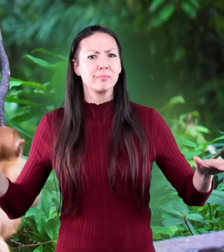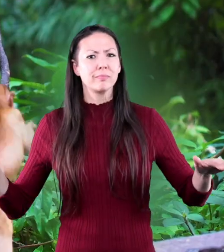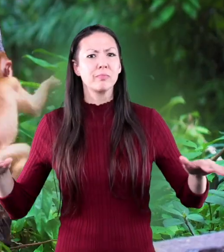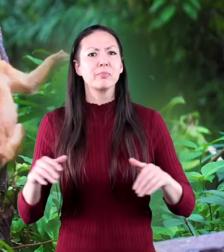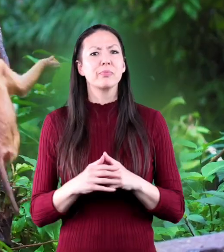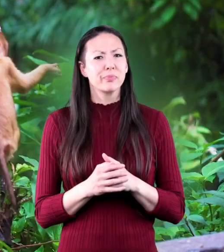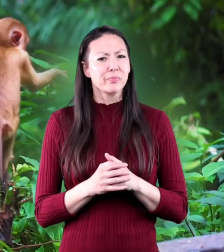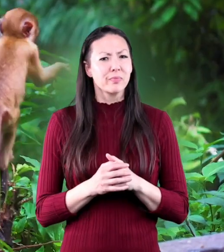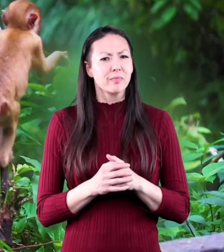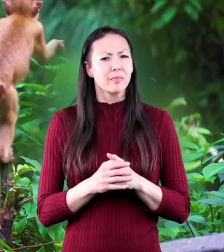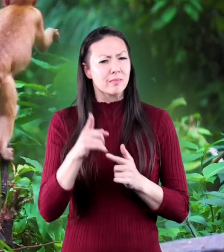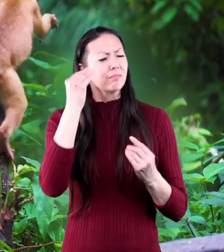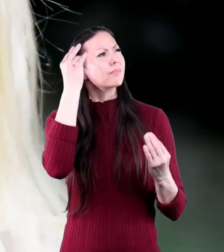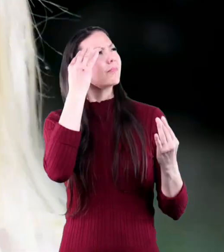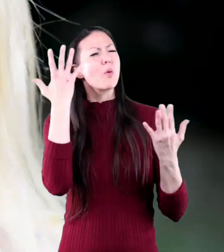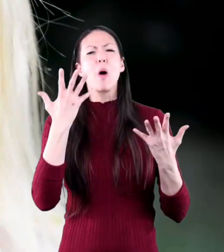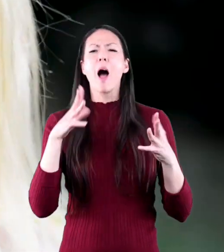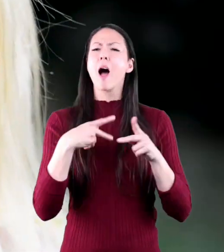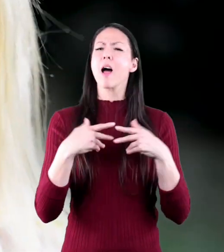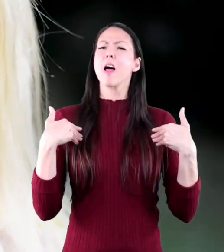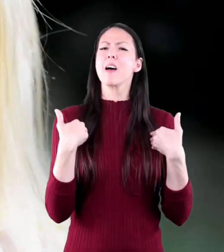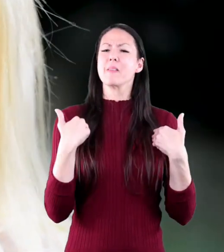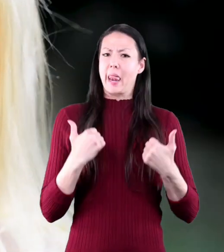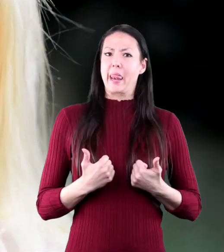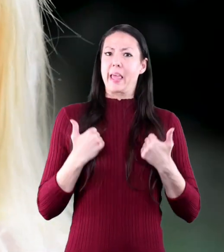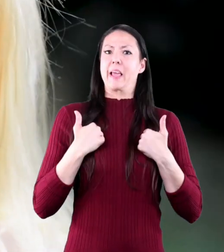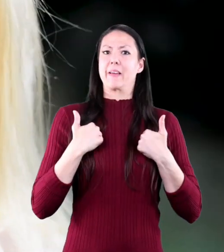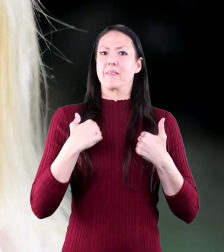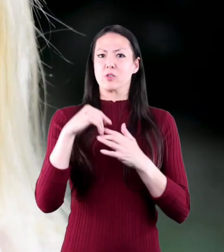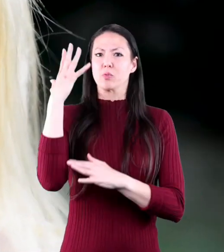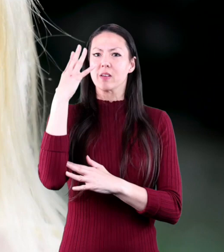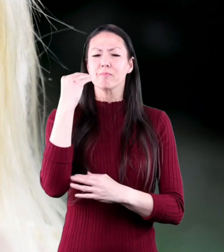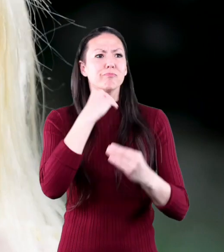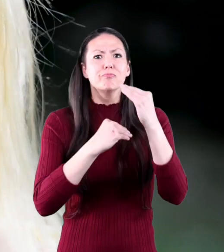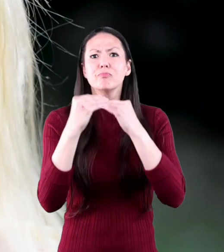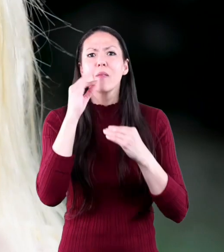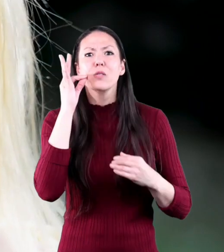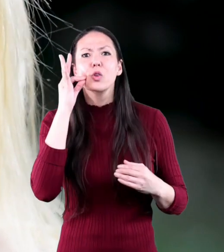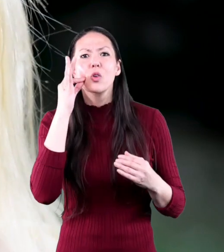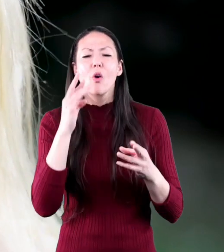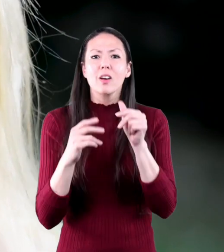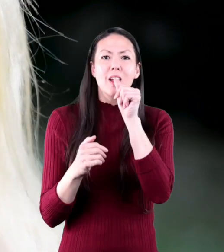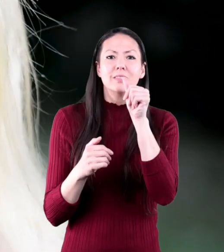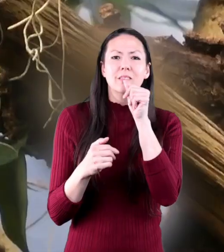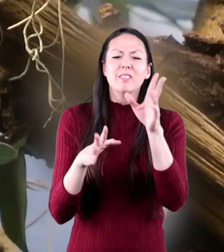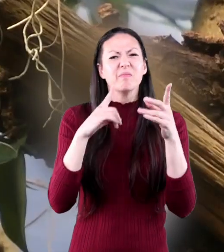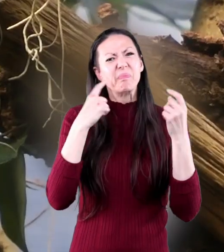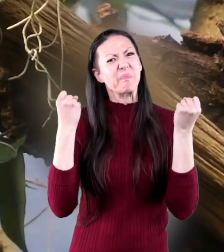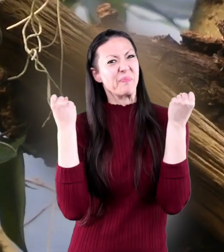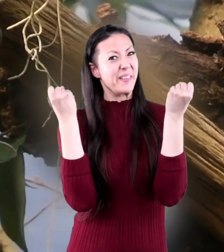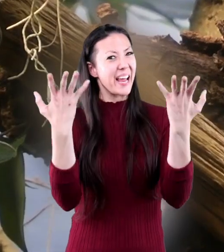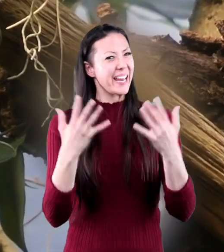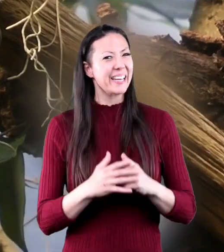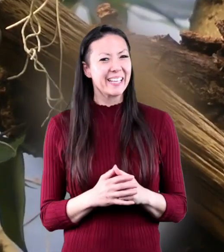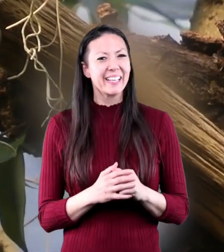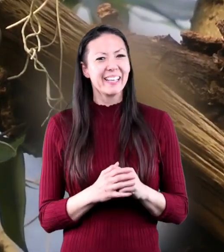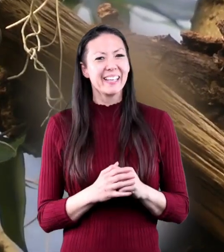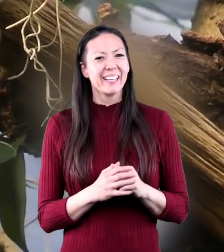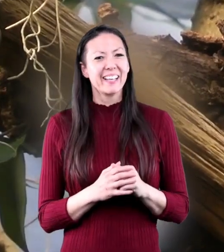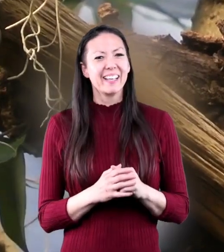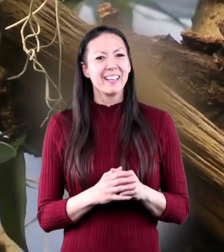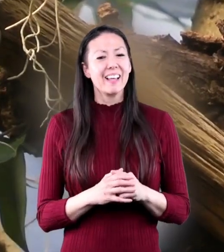monkeys, and others. Can you think of an animal that lives in a tree and eats its fruits or nuts? There are so many!